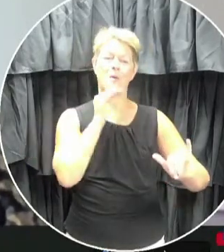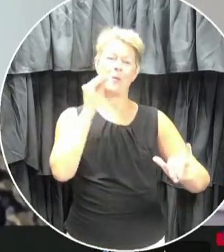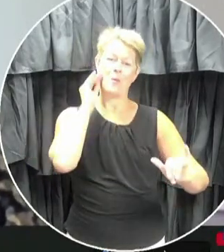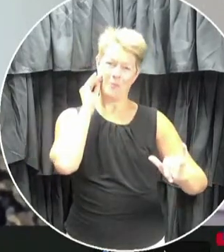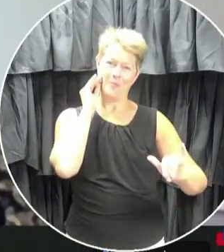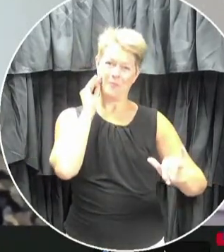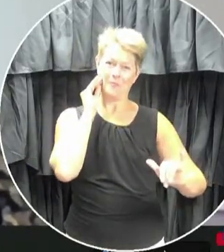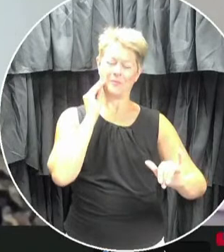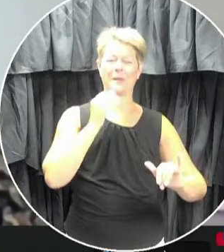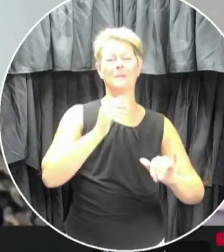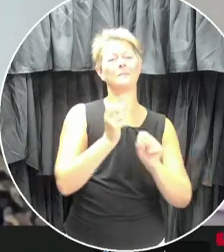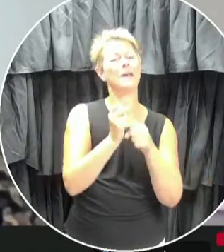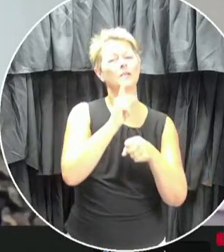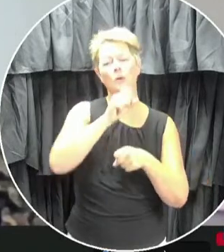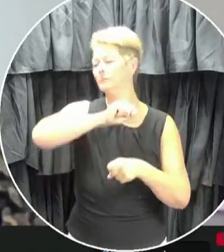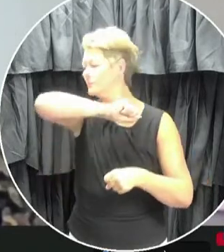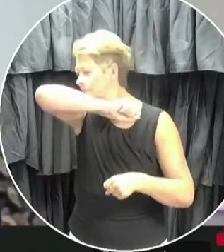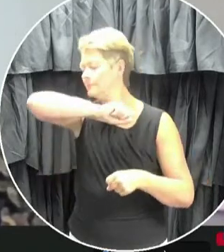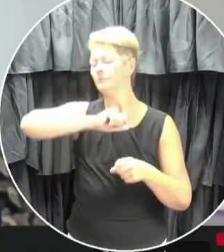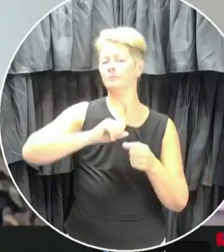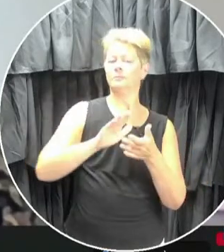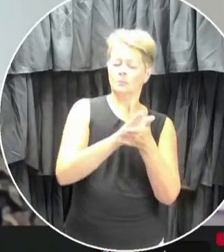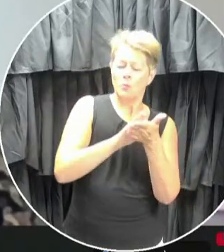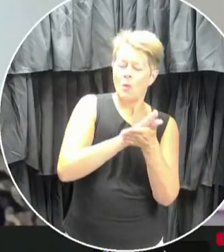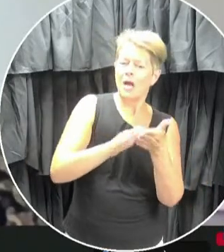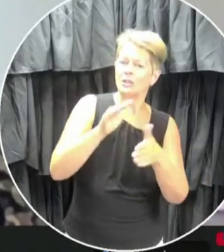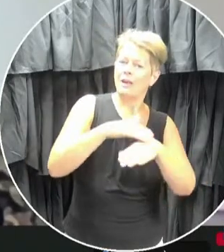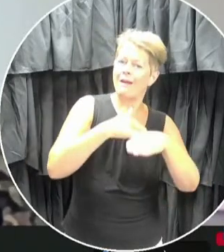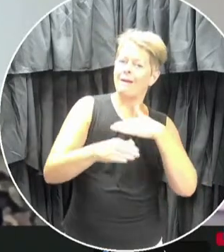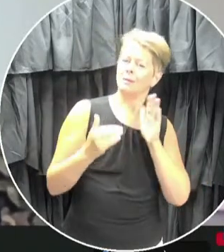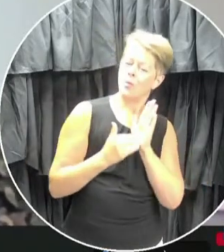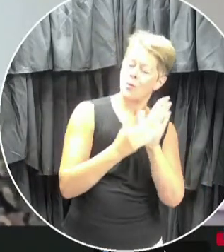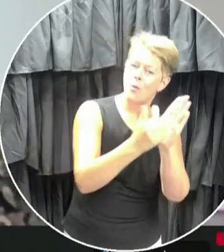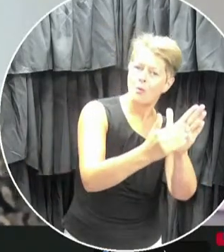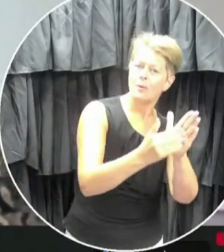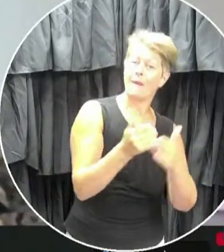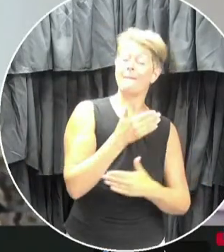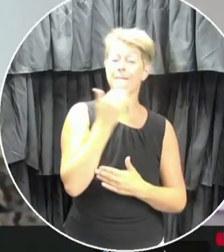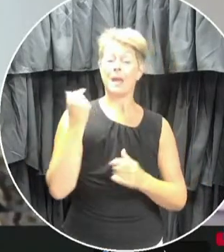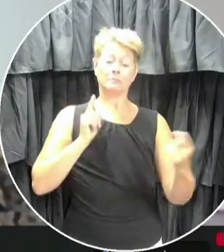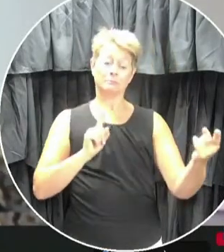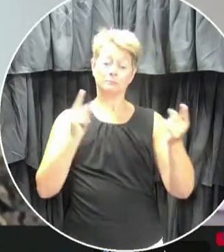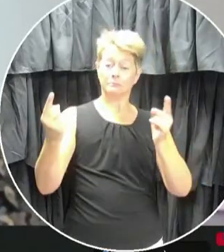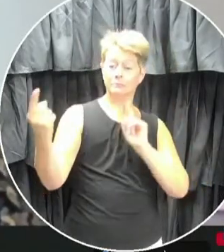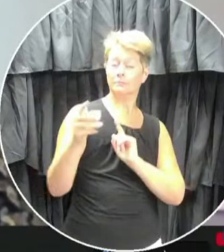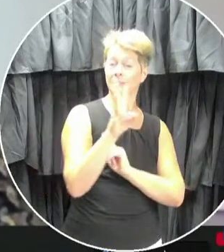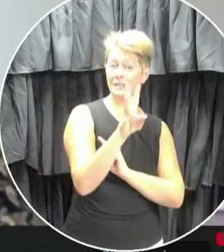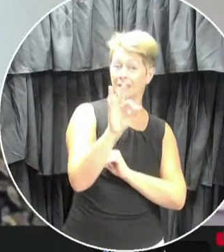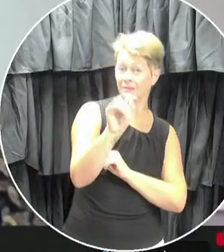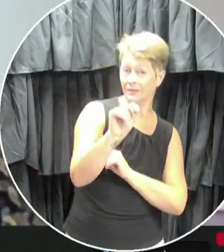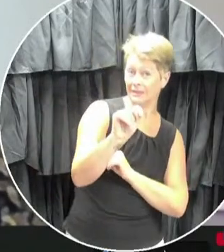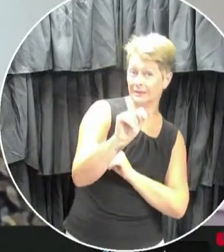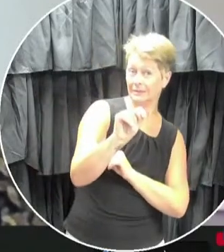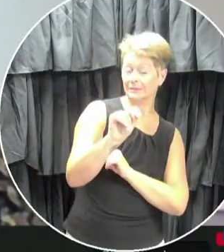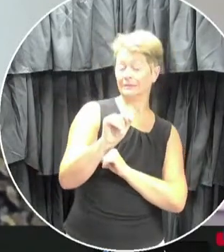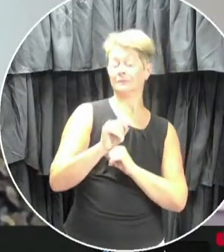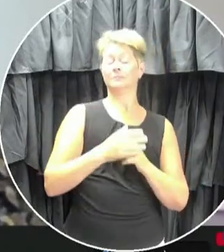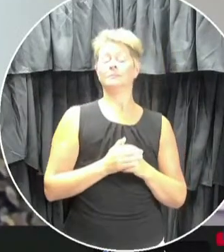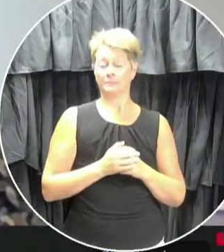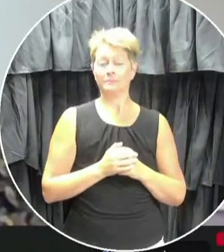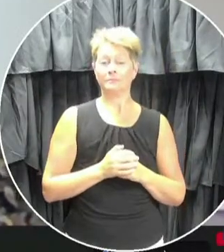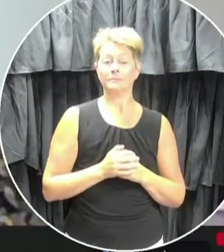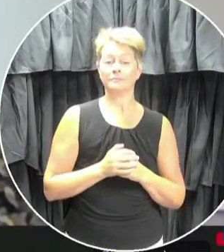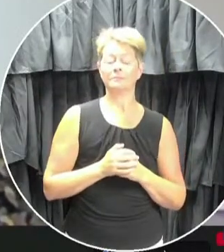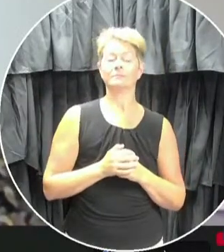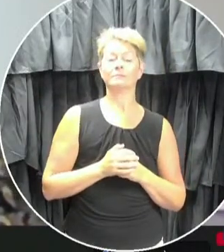cough and sneeze etiquette, wash your hands often and well, maintain a safe physical distance of two arms lengths from others while in